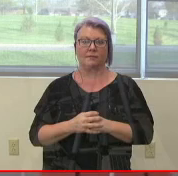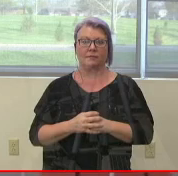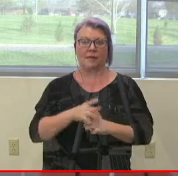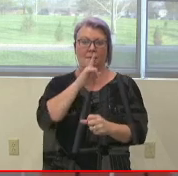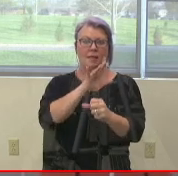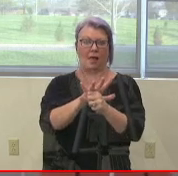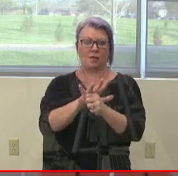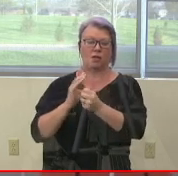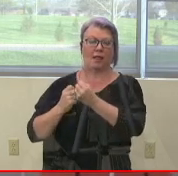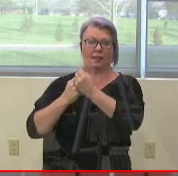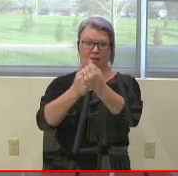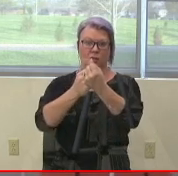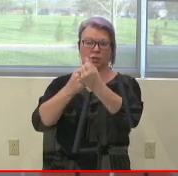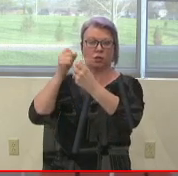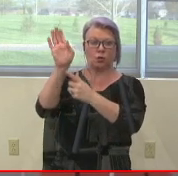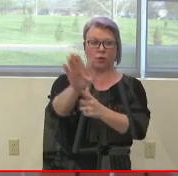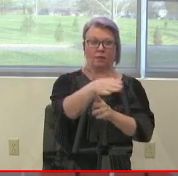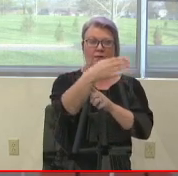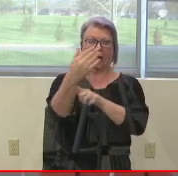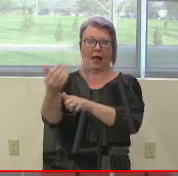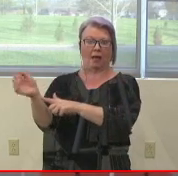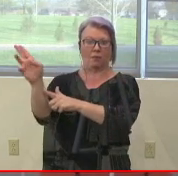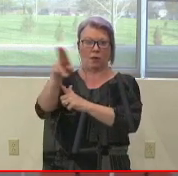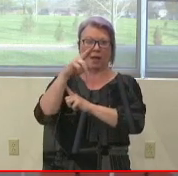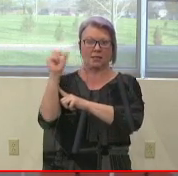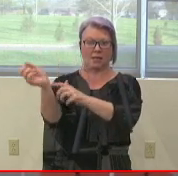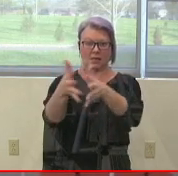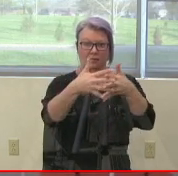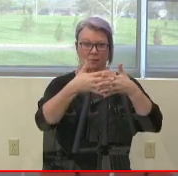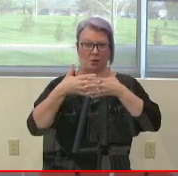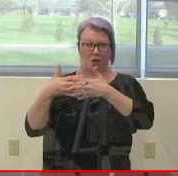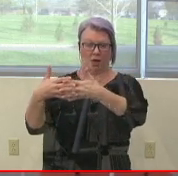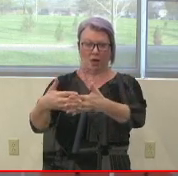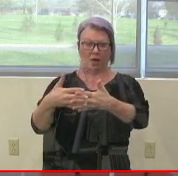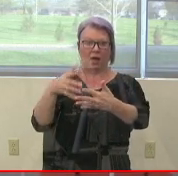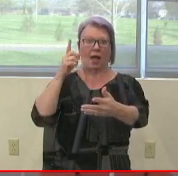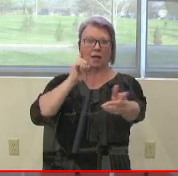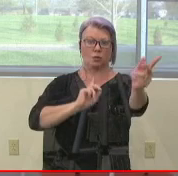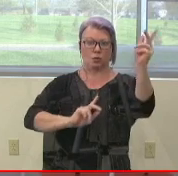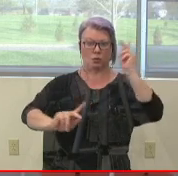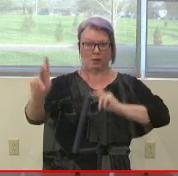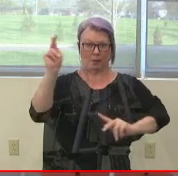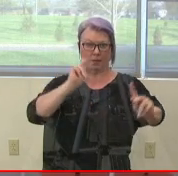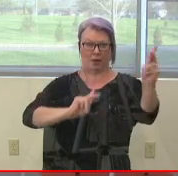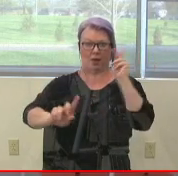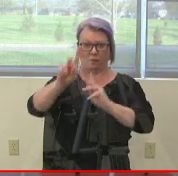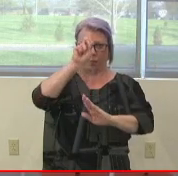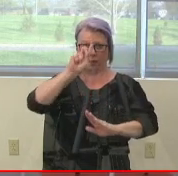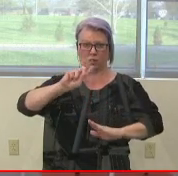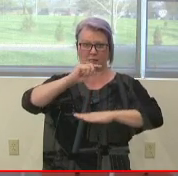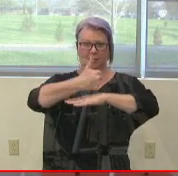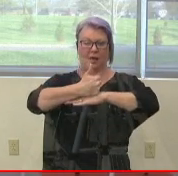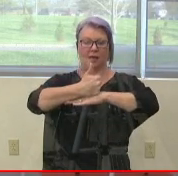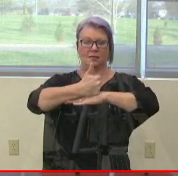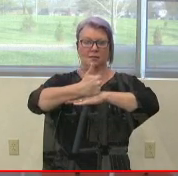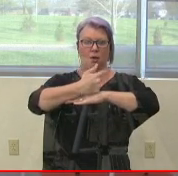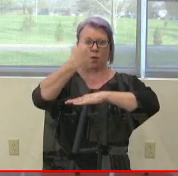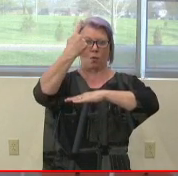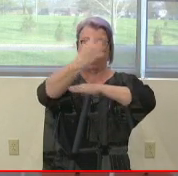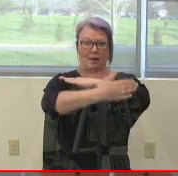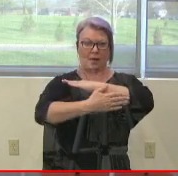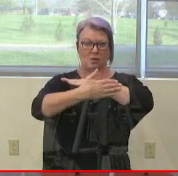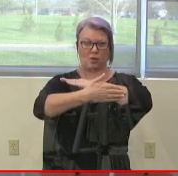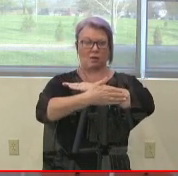I pledge allegiance to the flag of the United States of America and to the republic for which it stands,